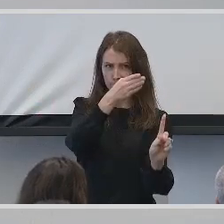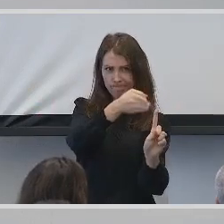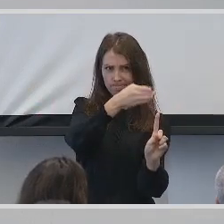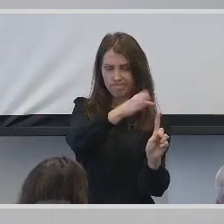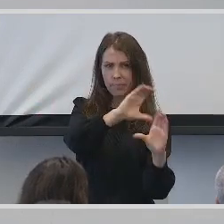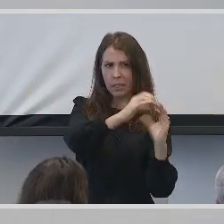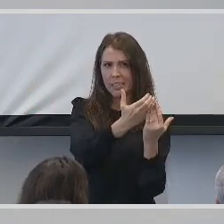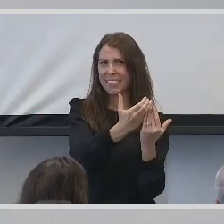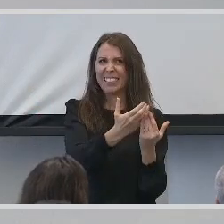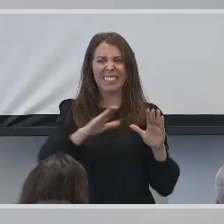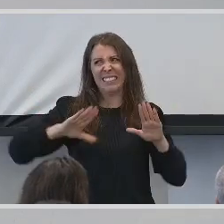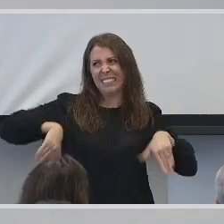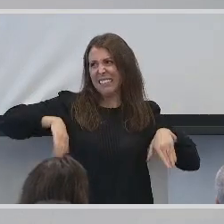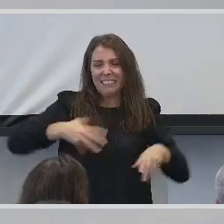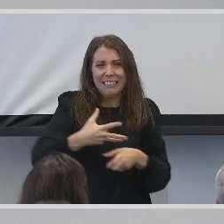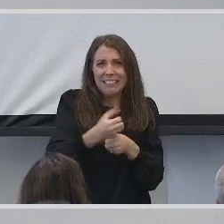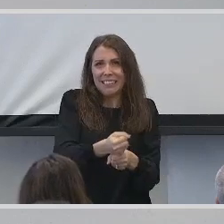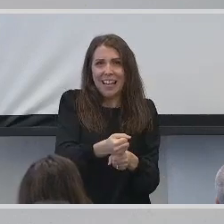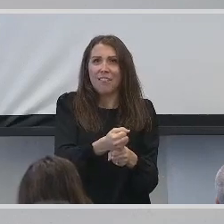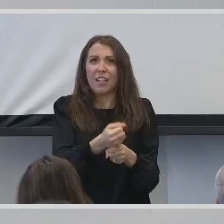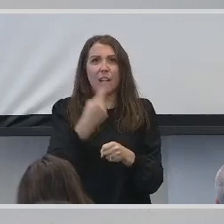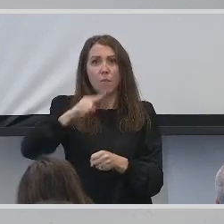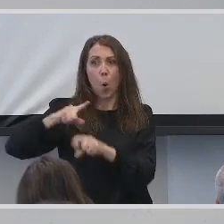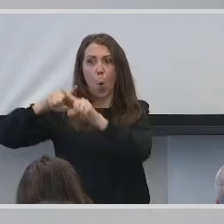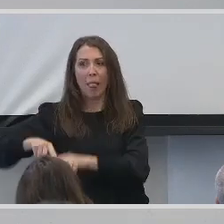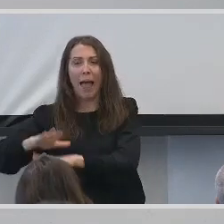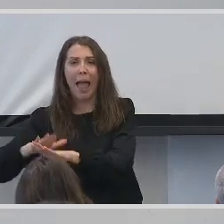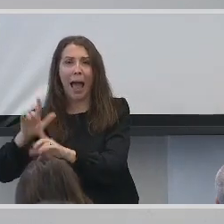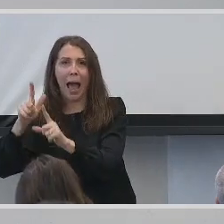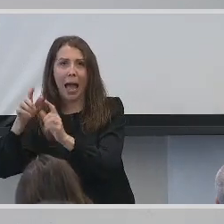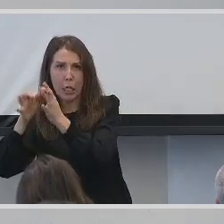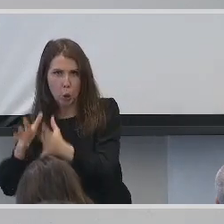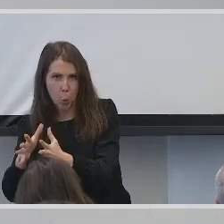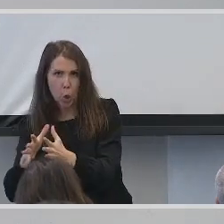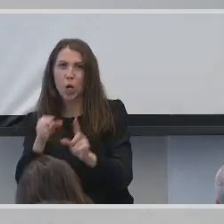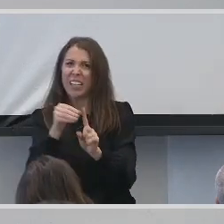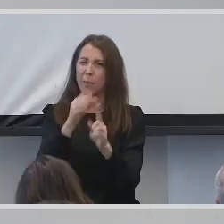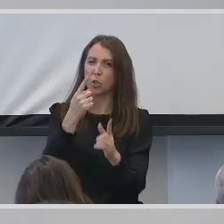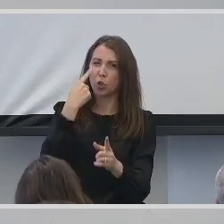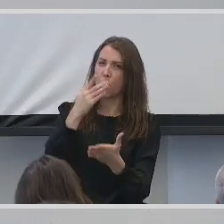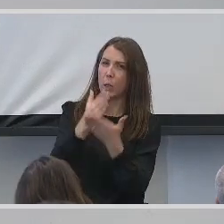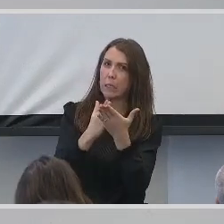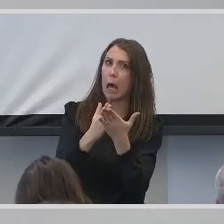feel confident in relying solely on sign language interpreters, especially in certain classes.